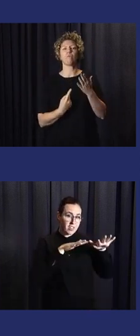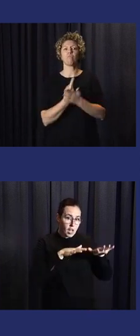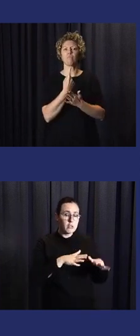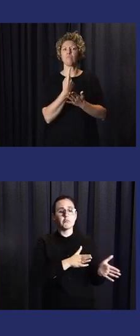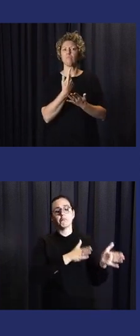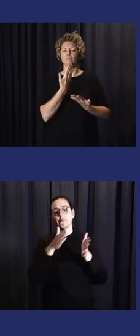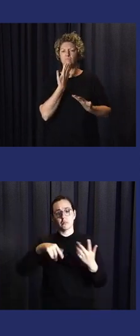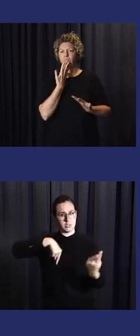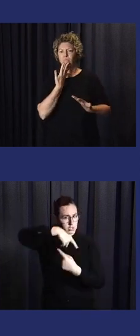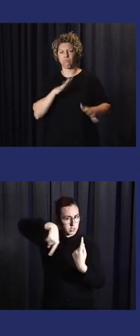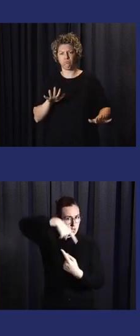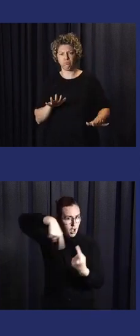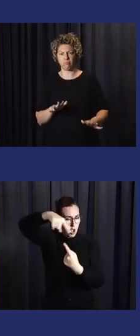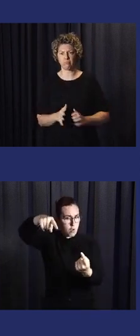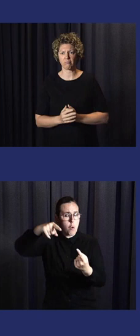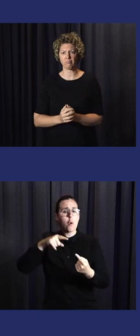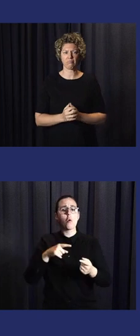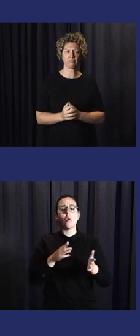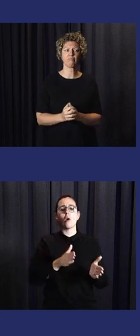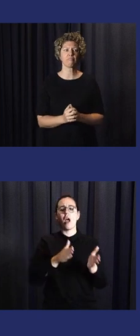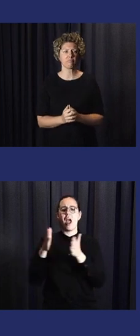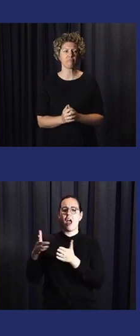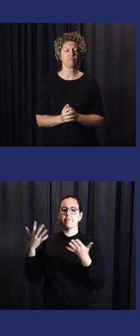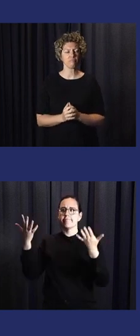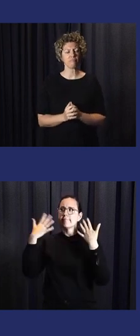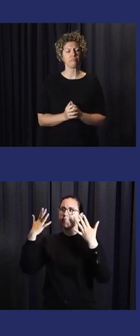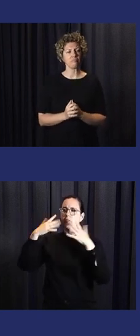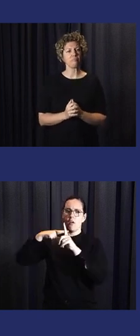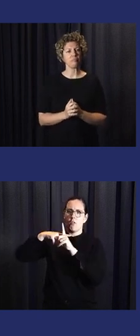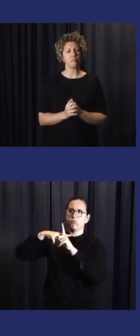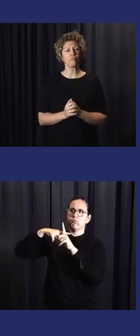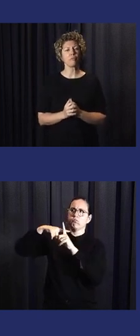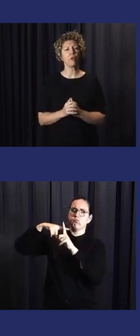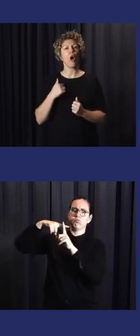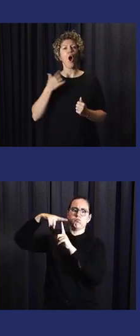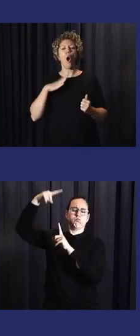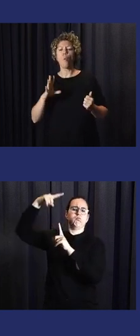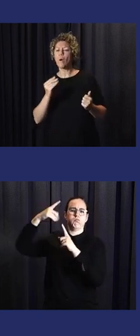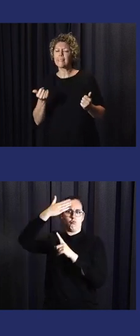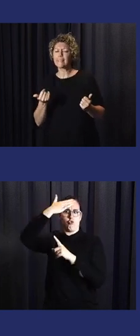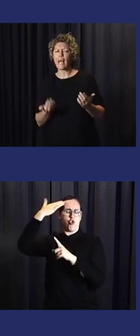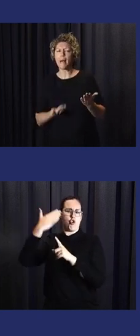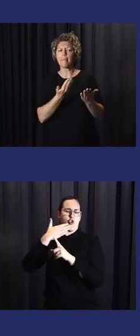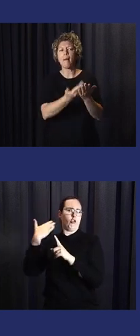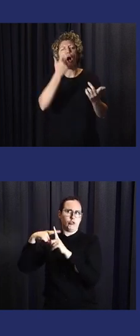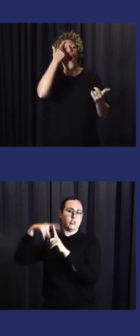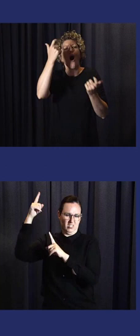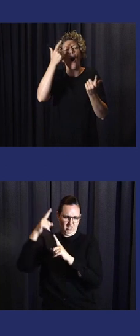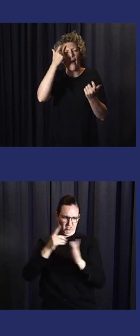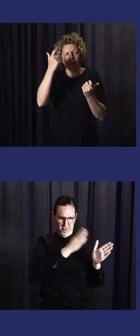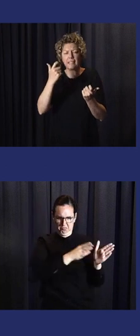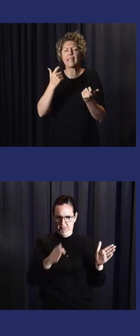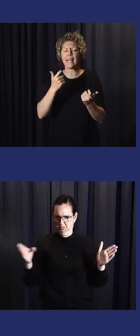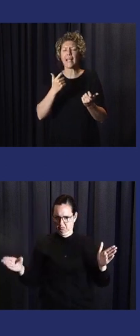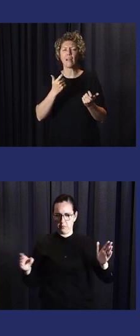cyclone, and also last year we simulated anticipatory action for heat oil. But here, by default, my responsibility